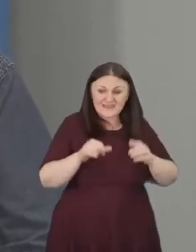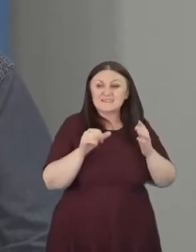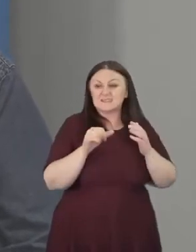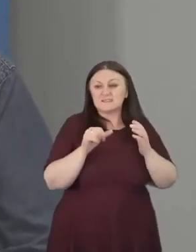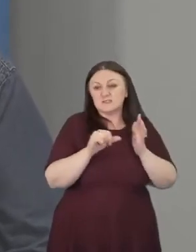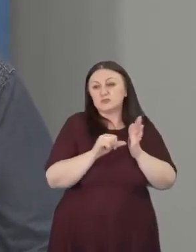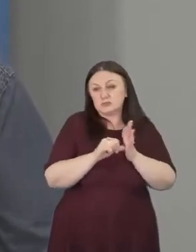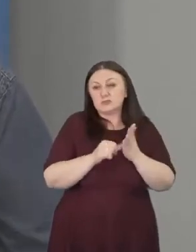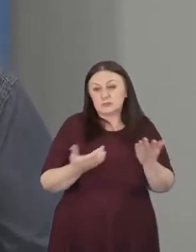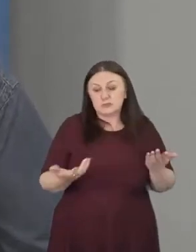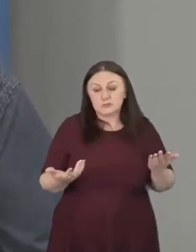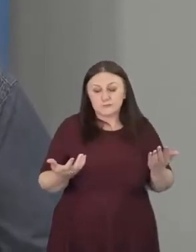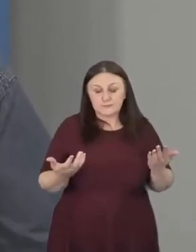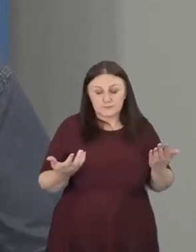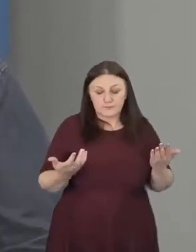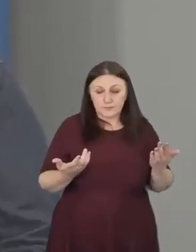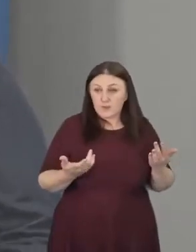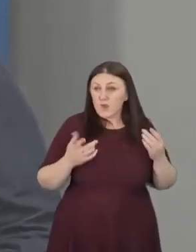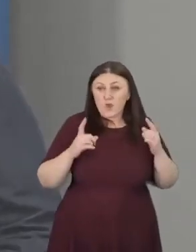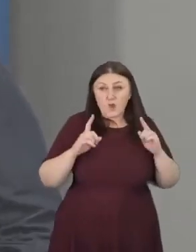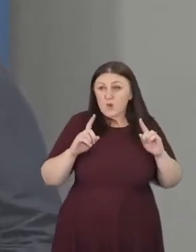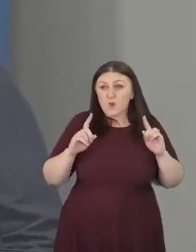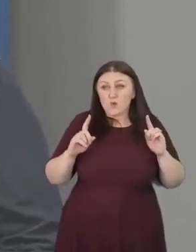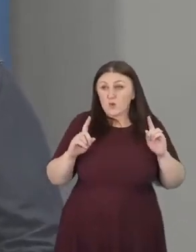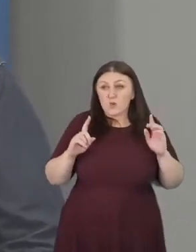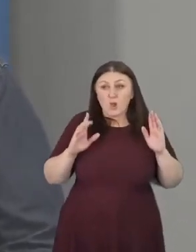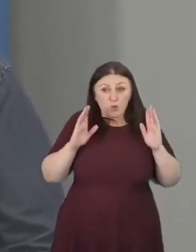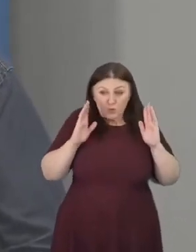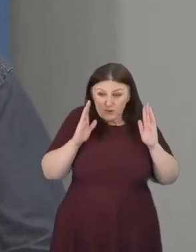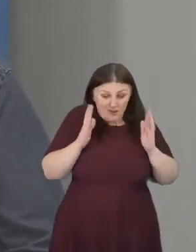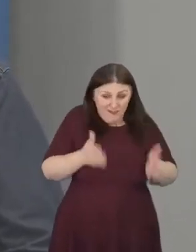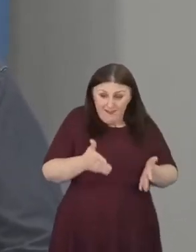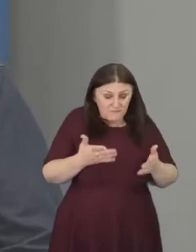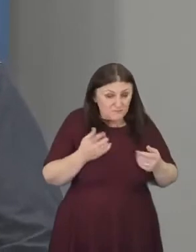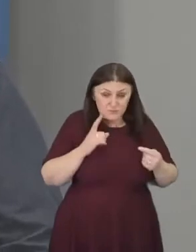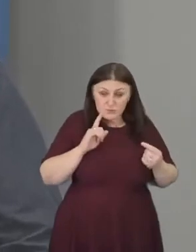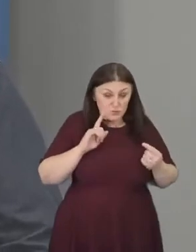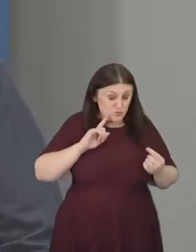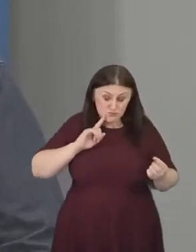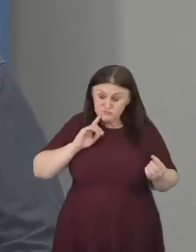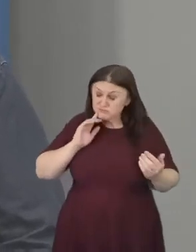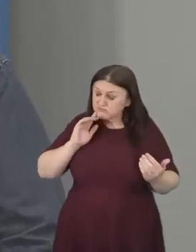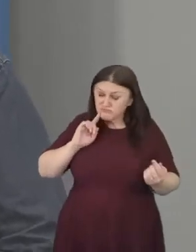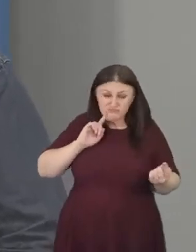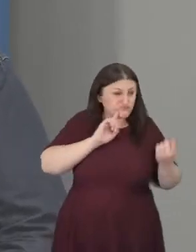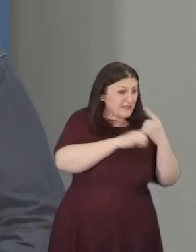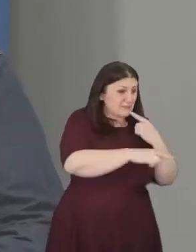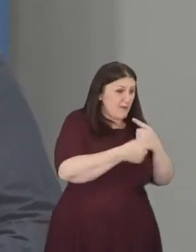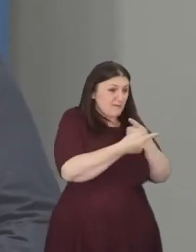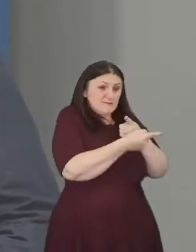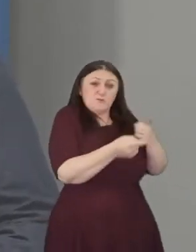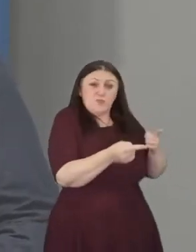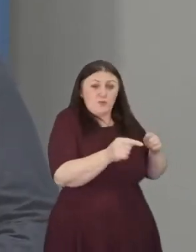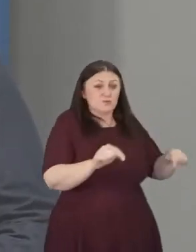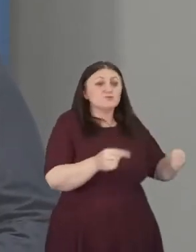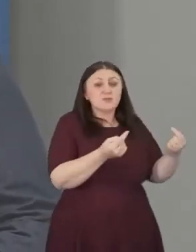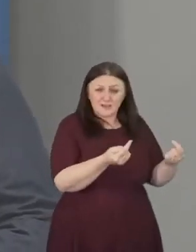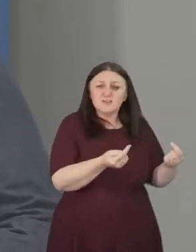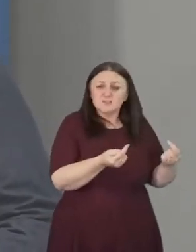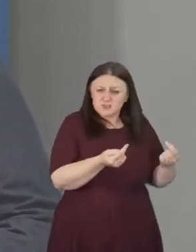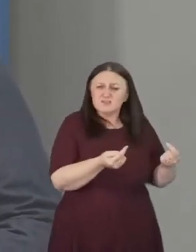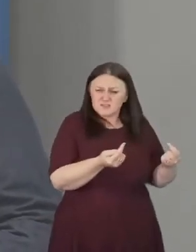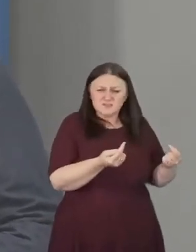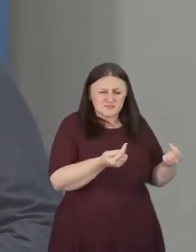we can't not respond to the challenges that we're facing as it relates